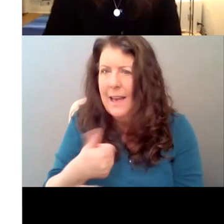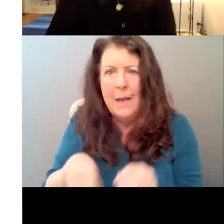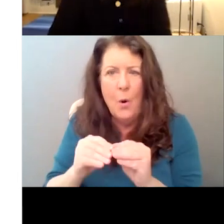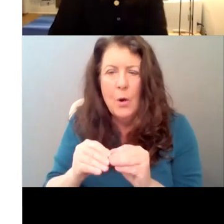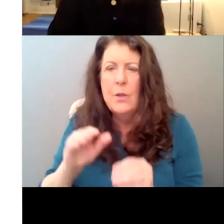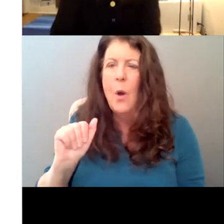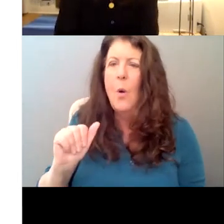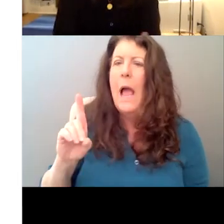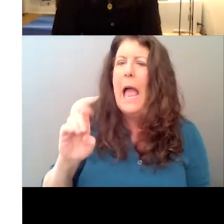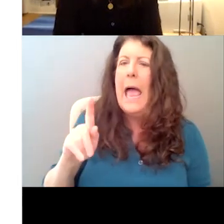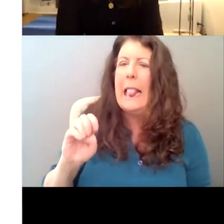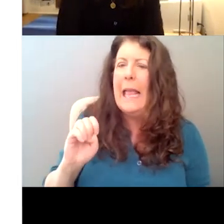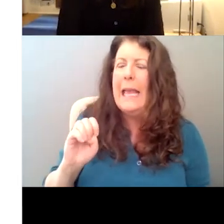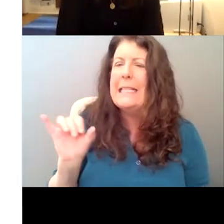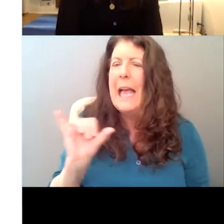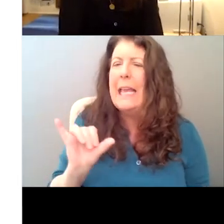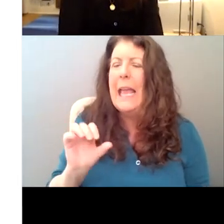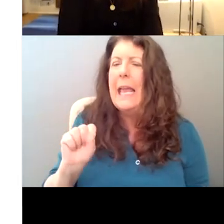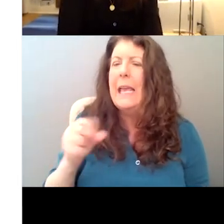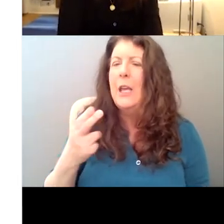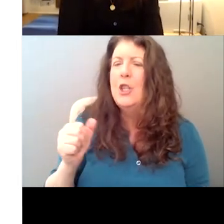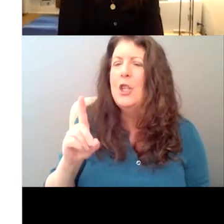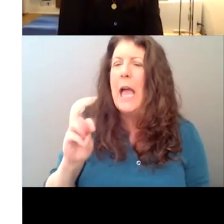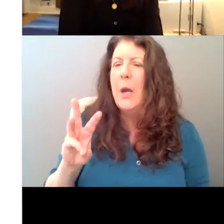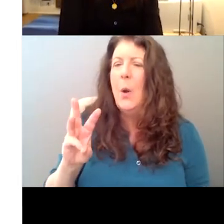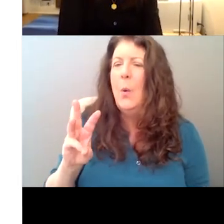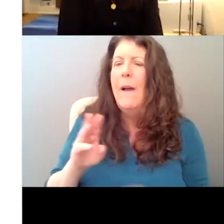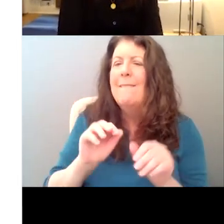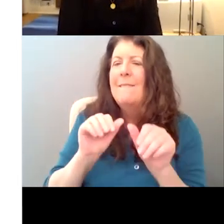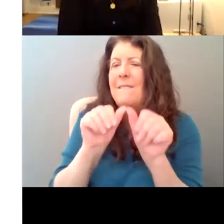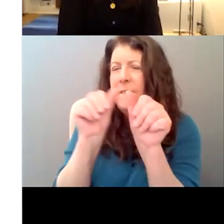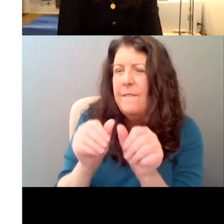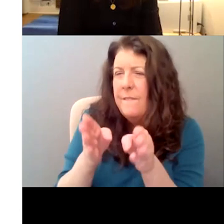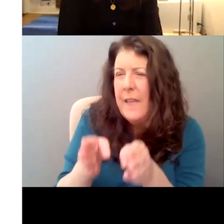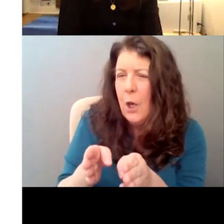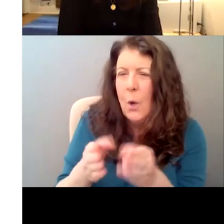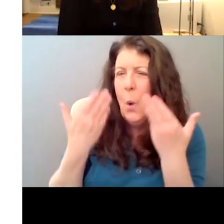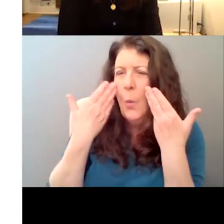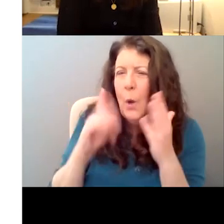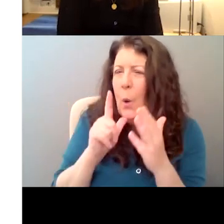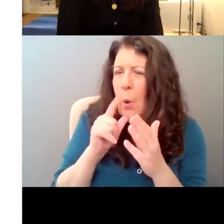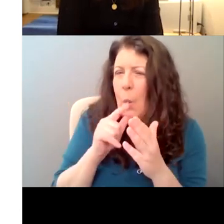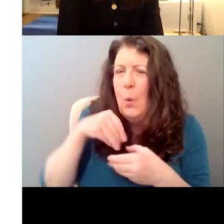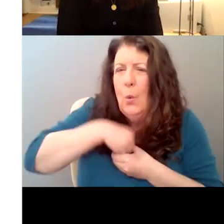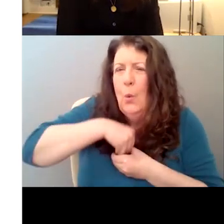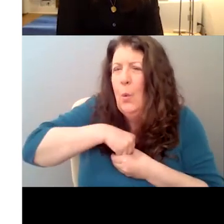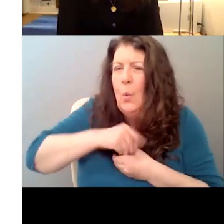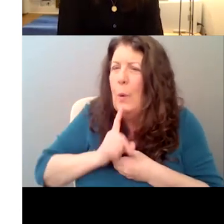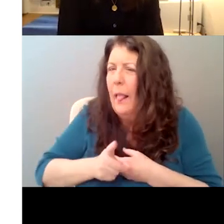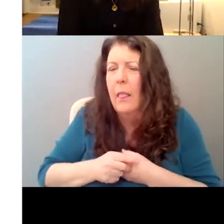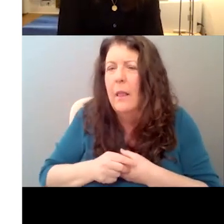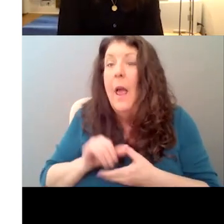shadow figure, um, we don't really know who she really is, um, is actually fitting, but again, not